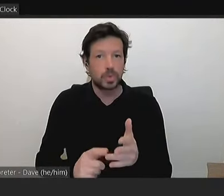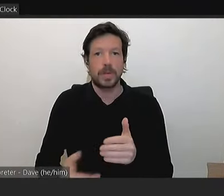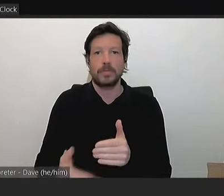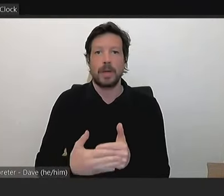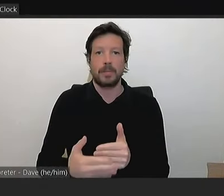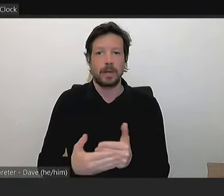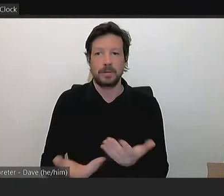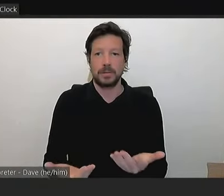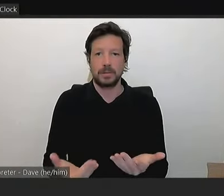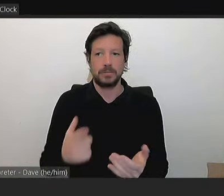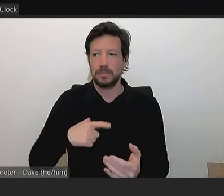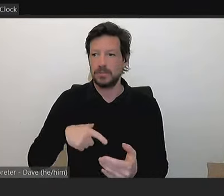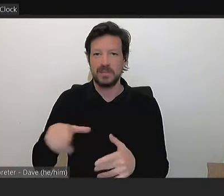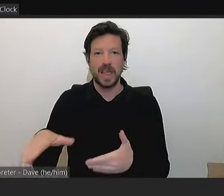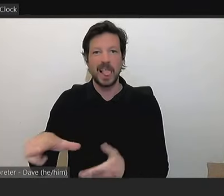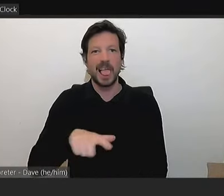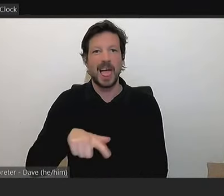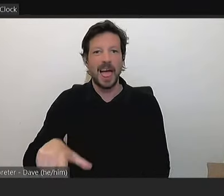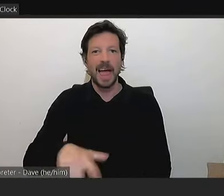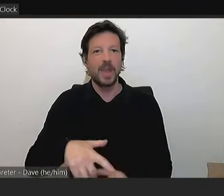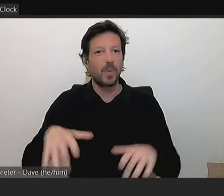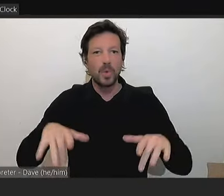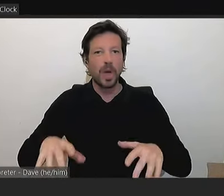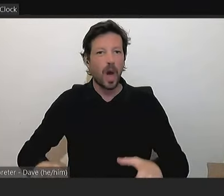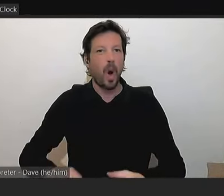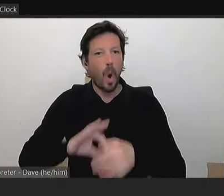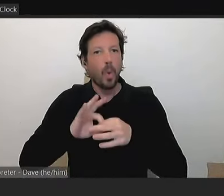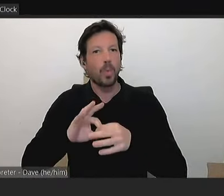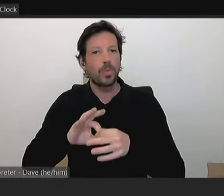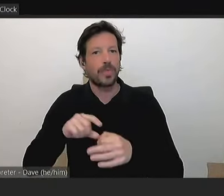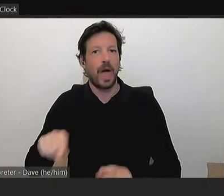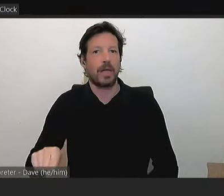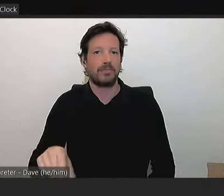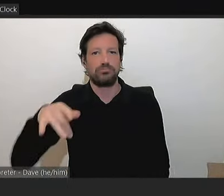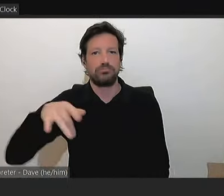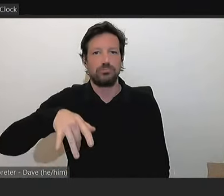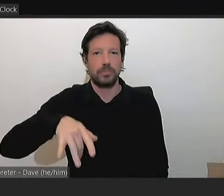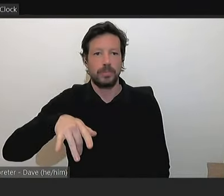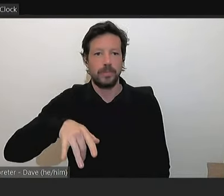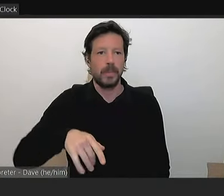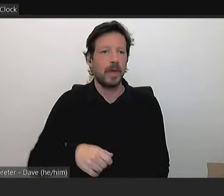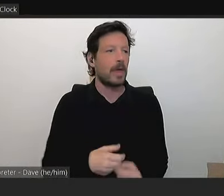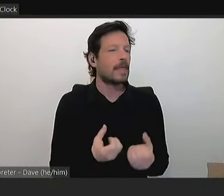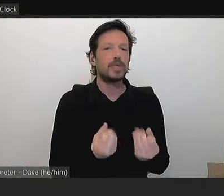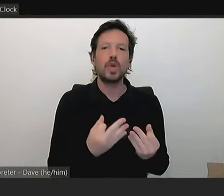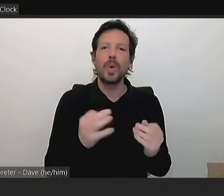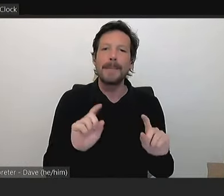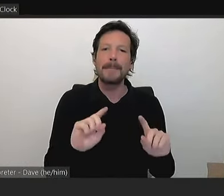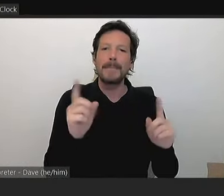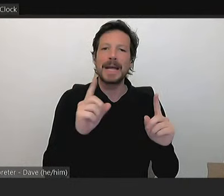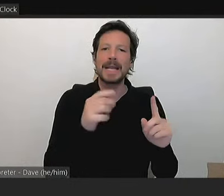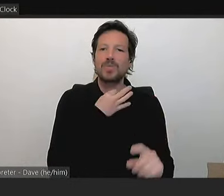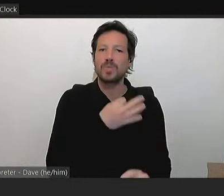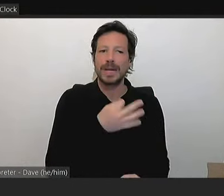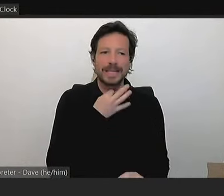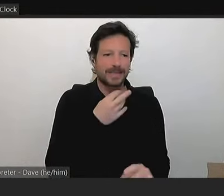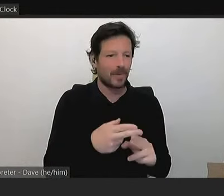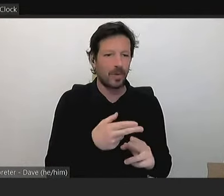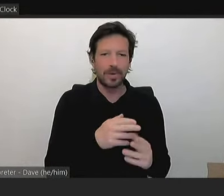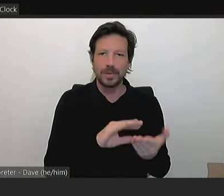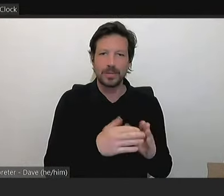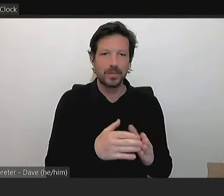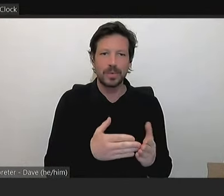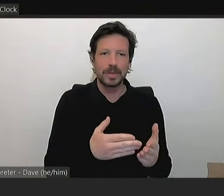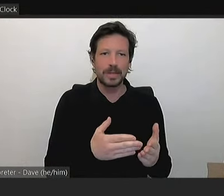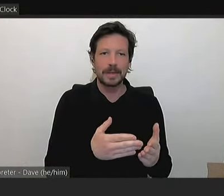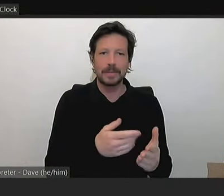not yet having the ownership of the land. There is no immediate risk to any community member from the contamination in